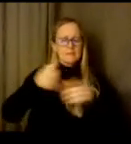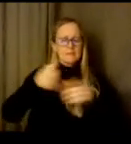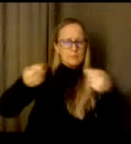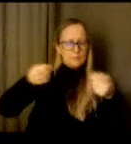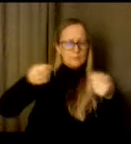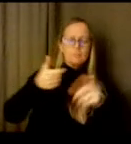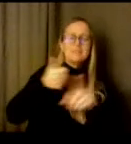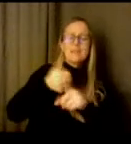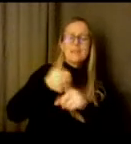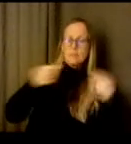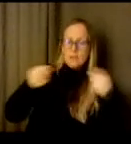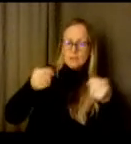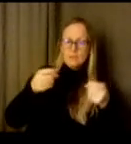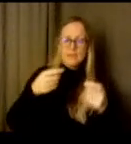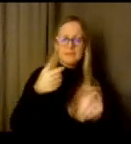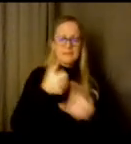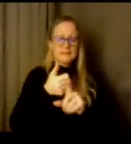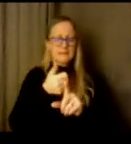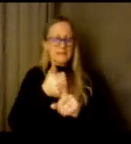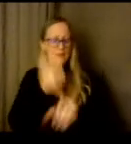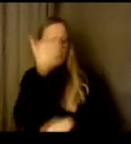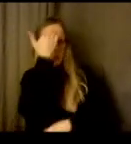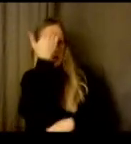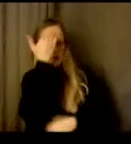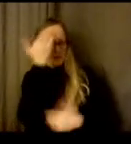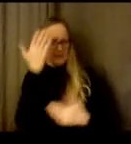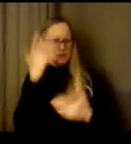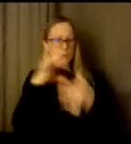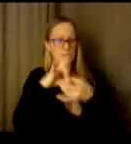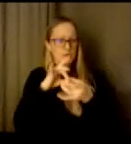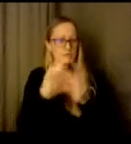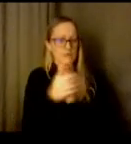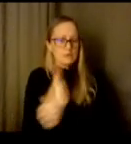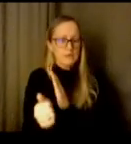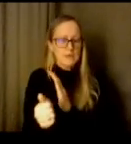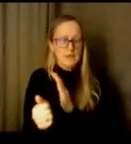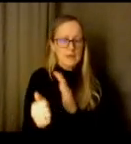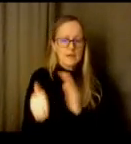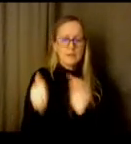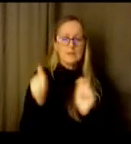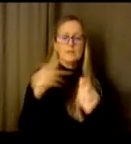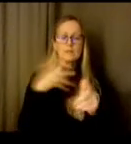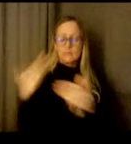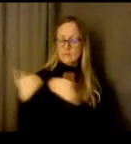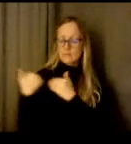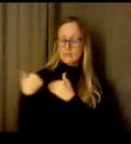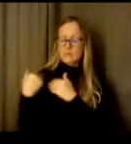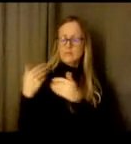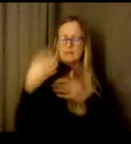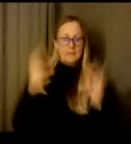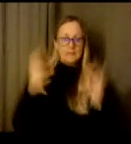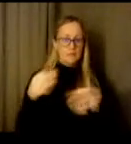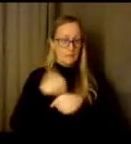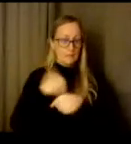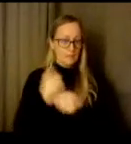social awareness, relationships, skills and responsible decision making. We're really also the goal is